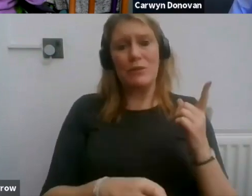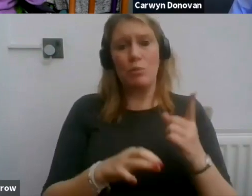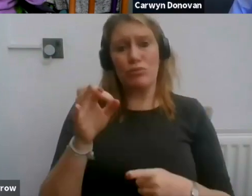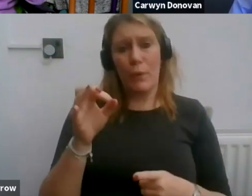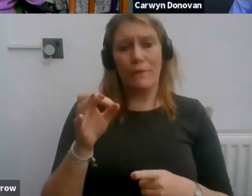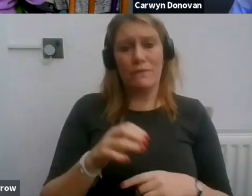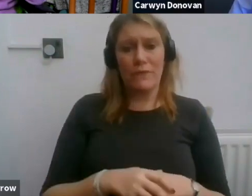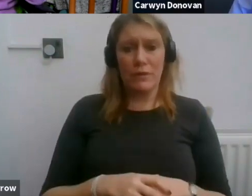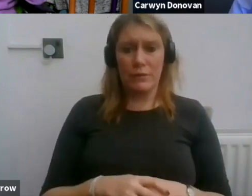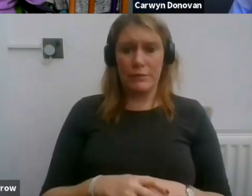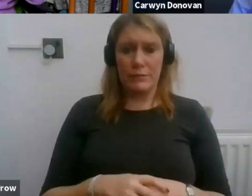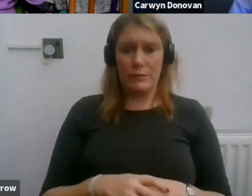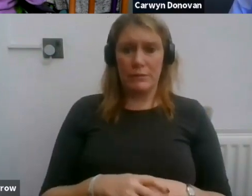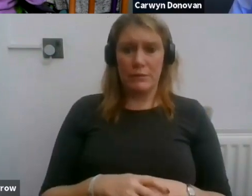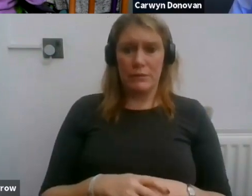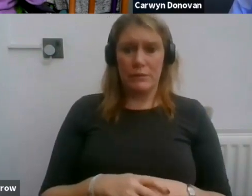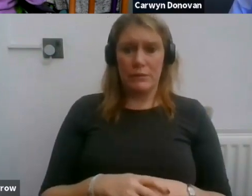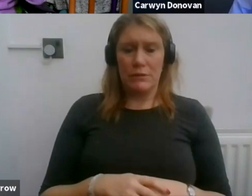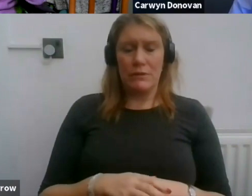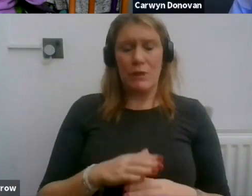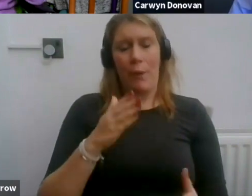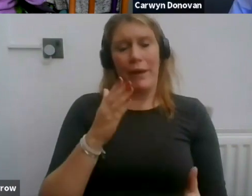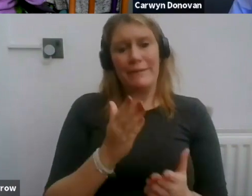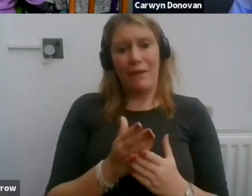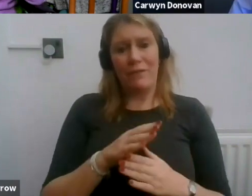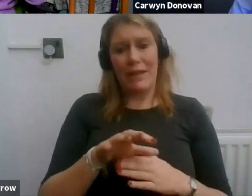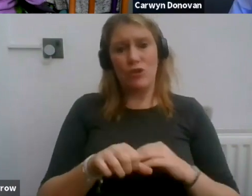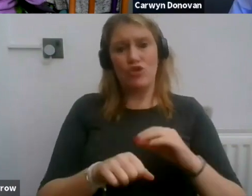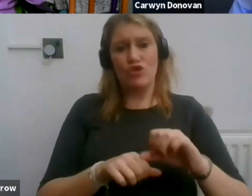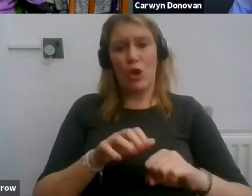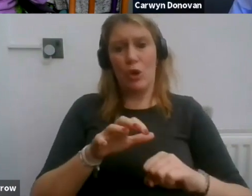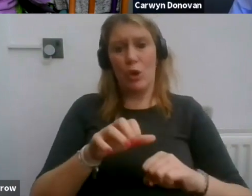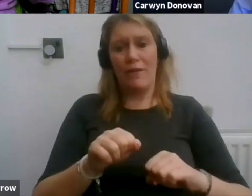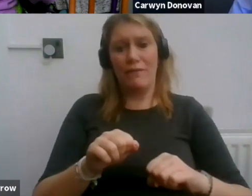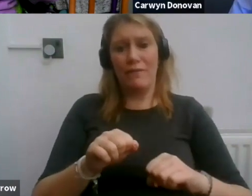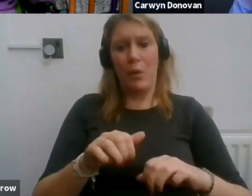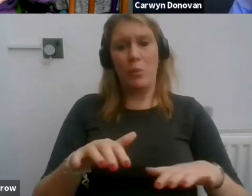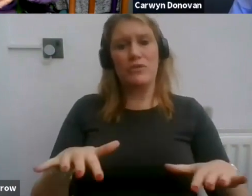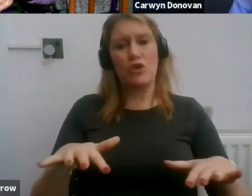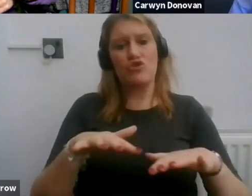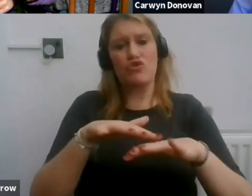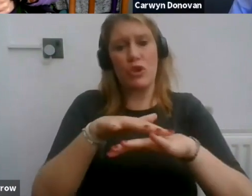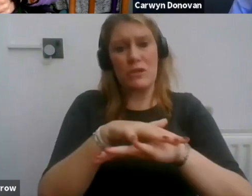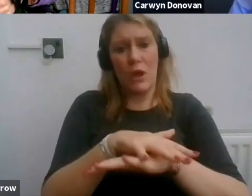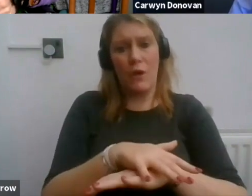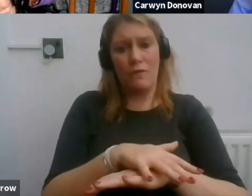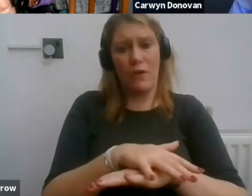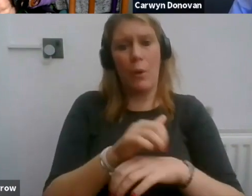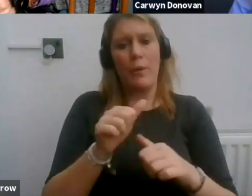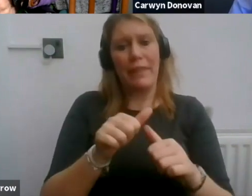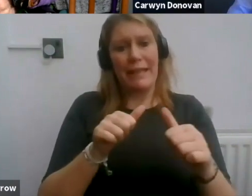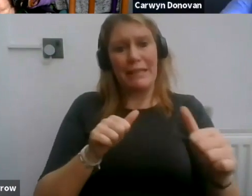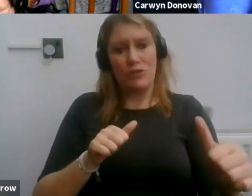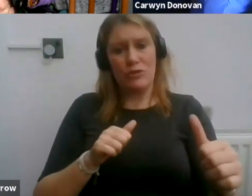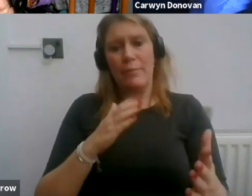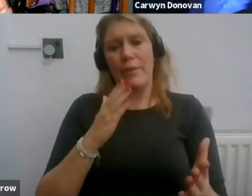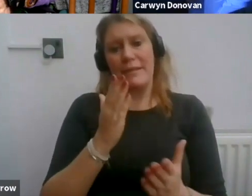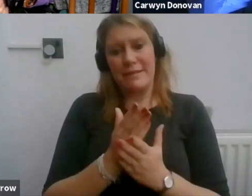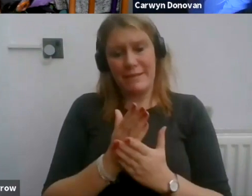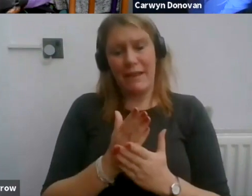So I'd definitely struggle if there wasn't a crossover between the two industries. But there definitely is.